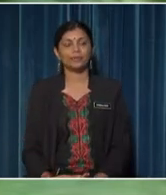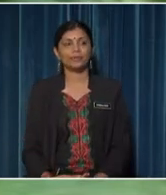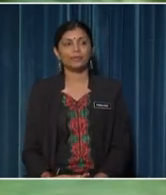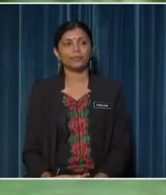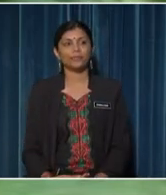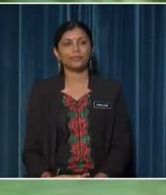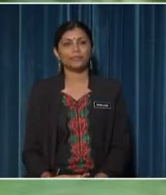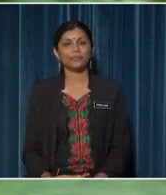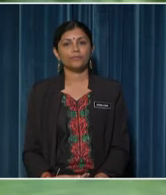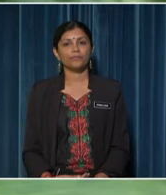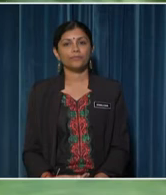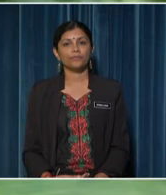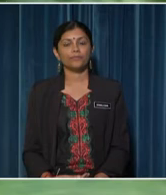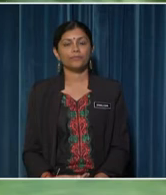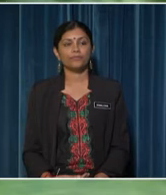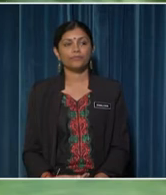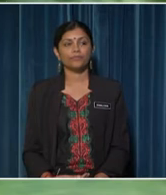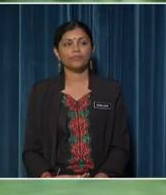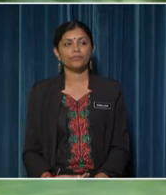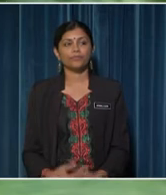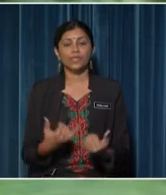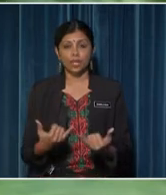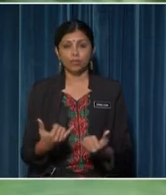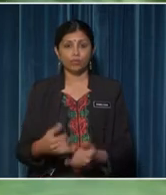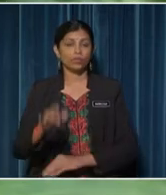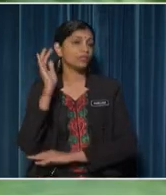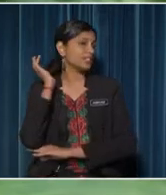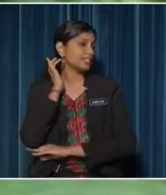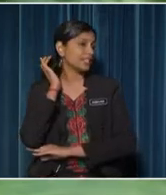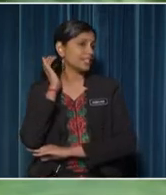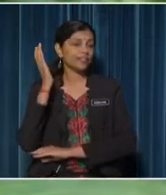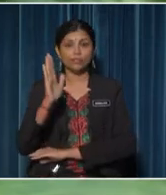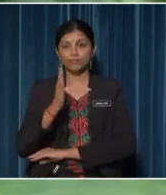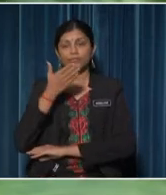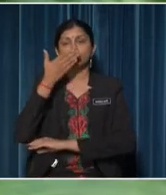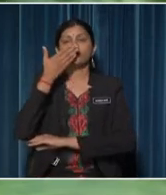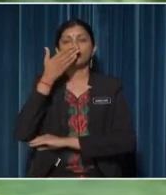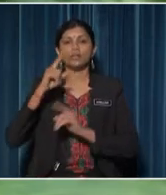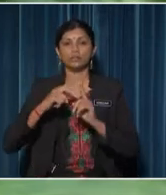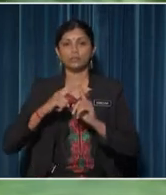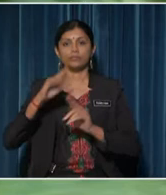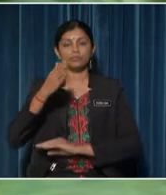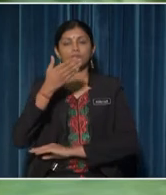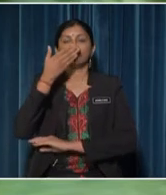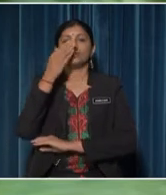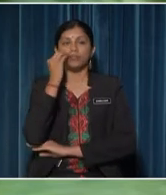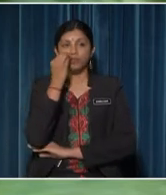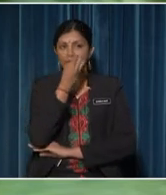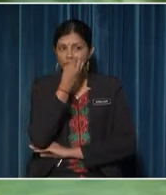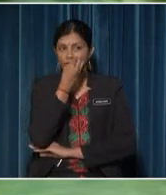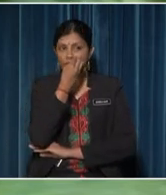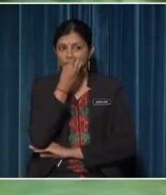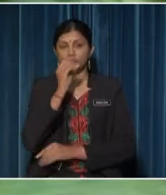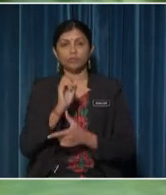rough bottom surface Next, we use our sense of smell to smell the flower